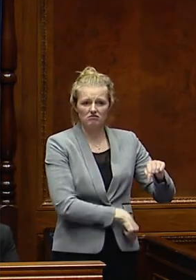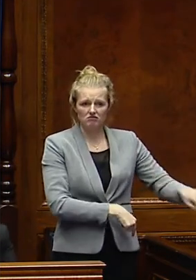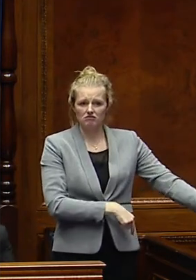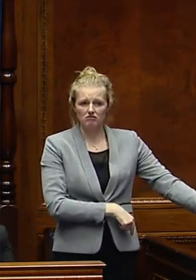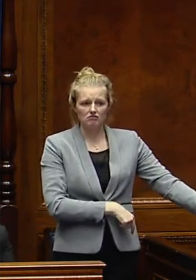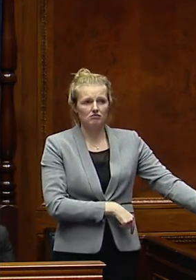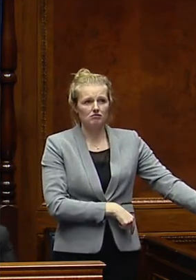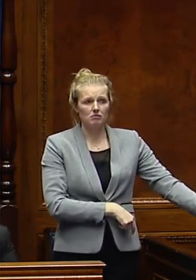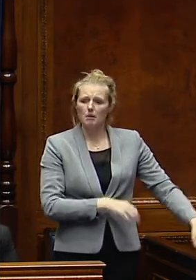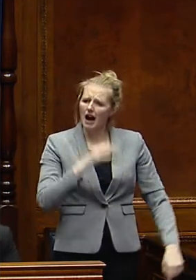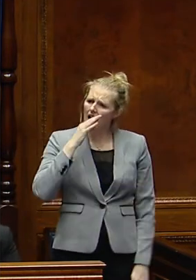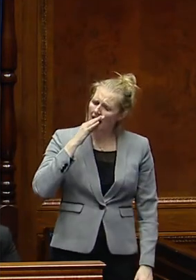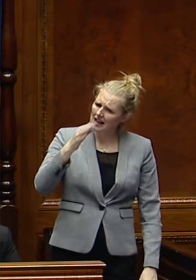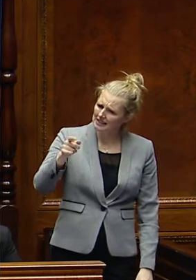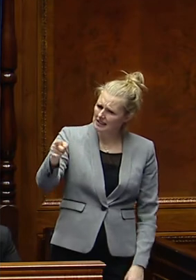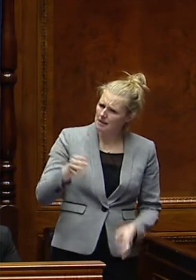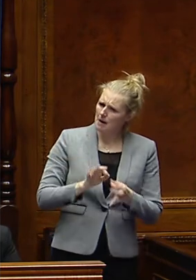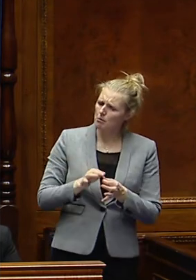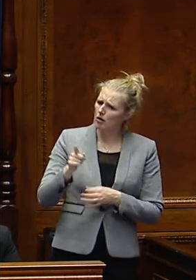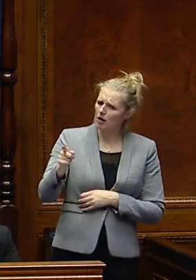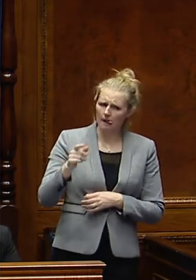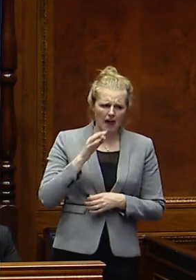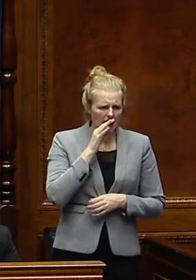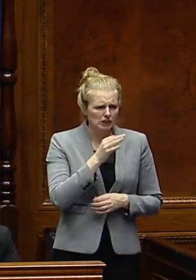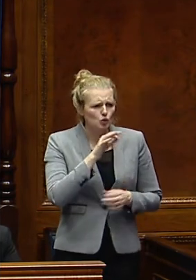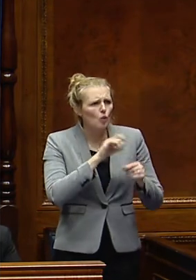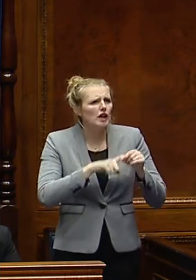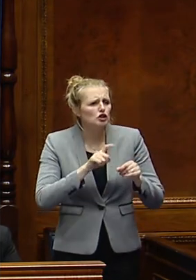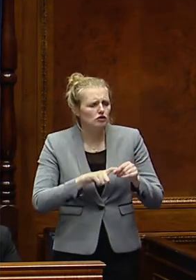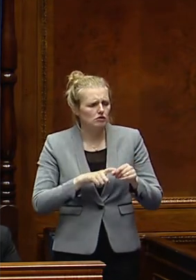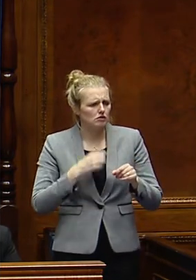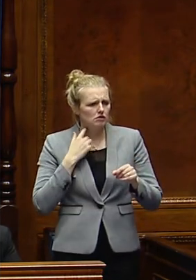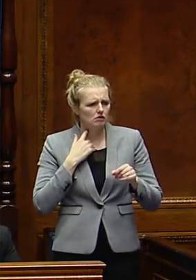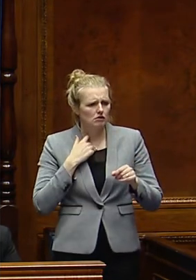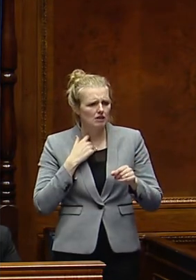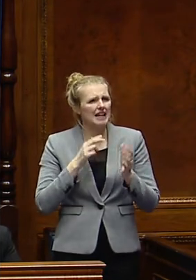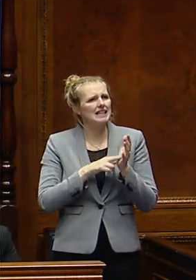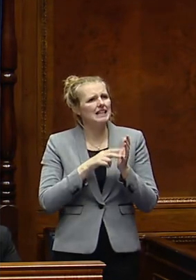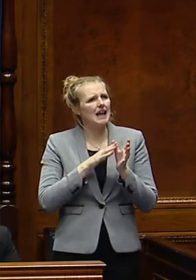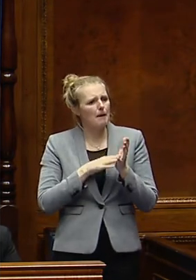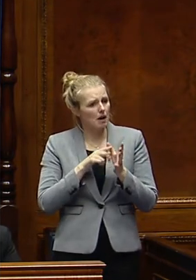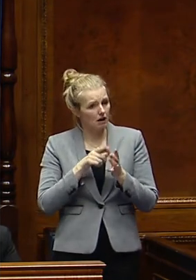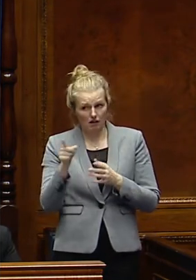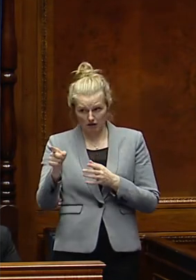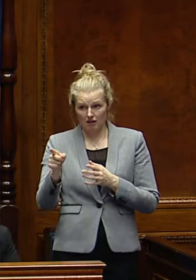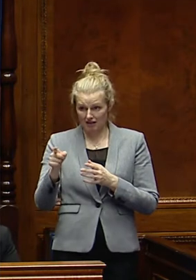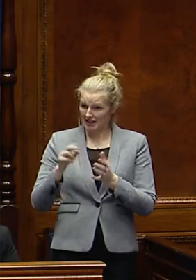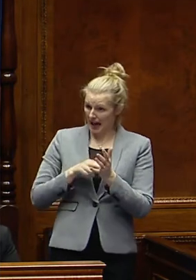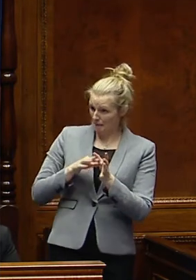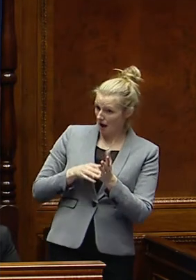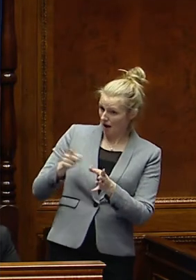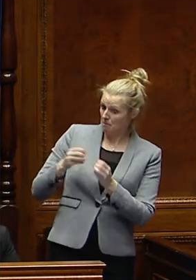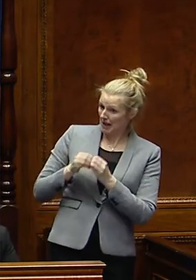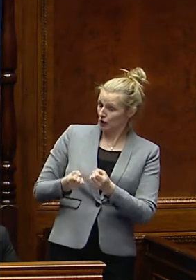But I would also ask the member back then, when you start asking questions around where NAMA, in terms of the property portfolio, where there were